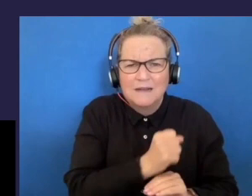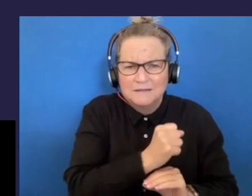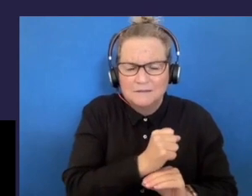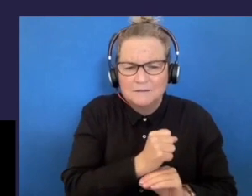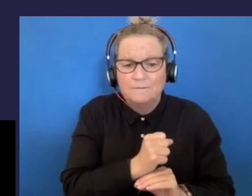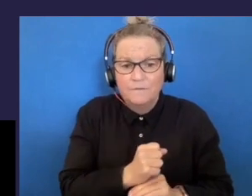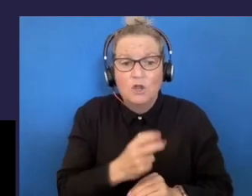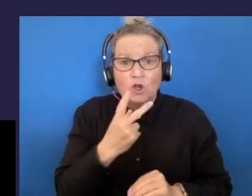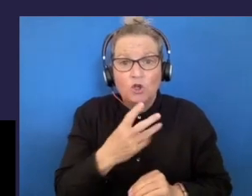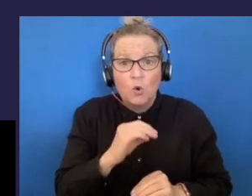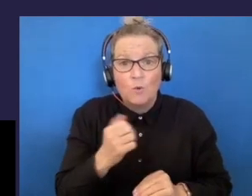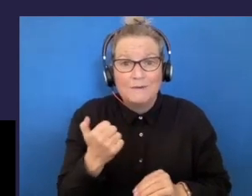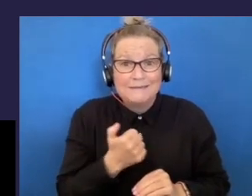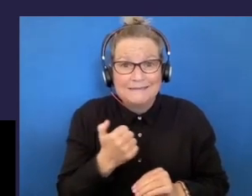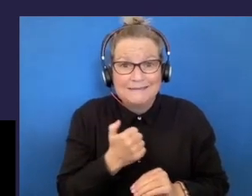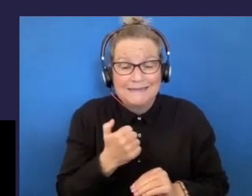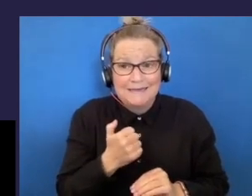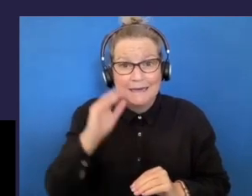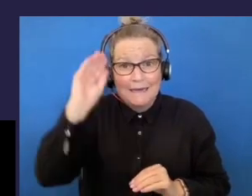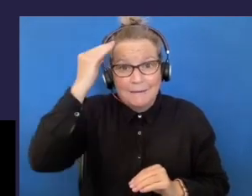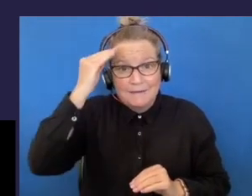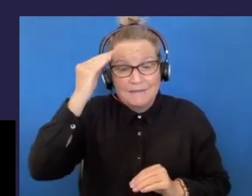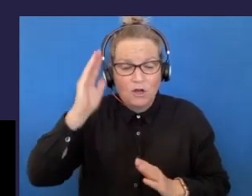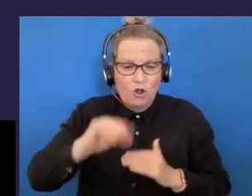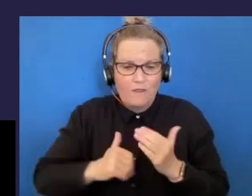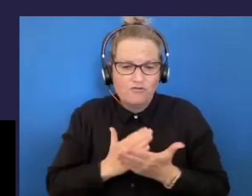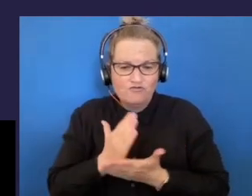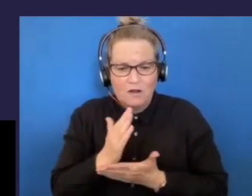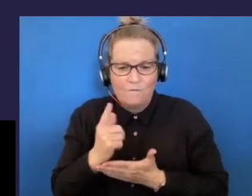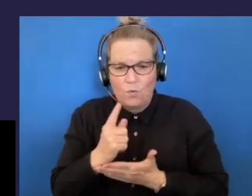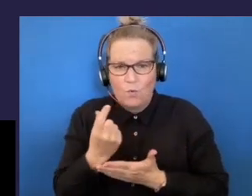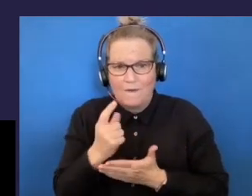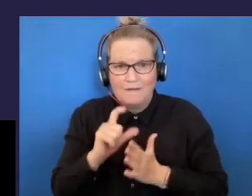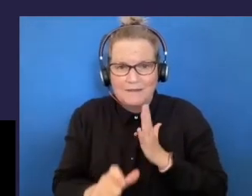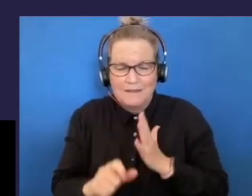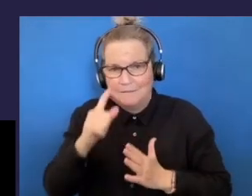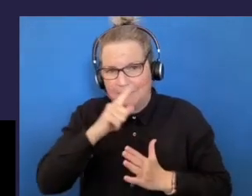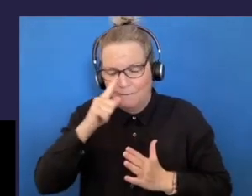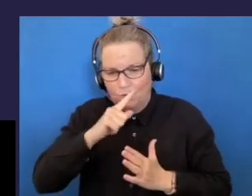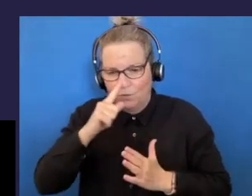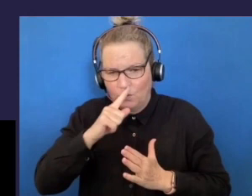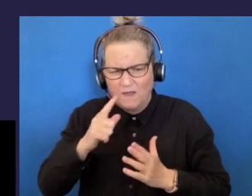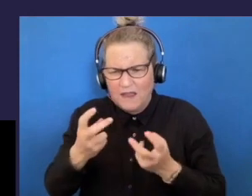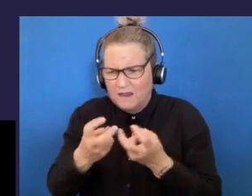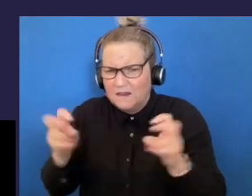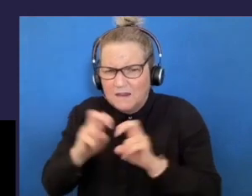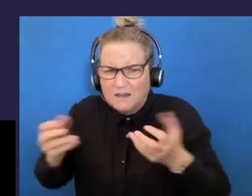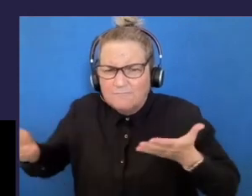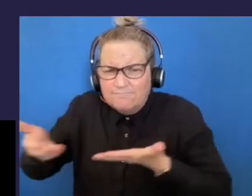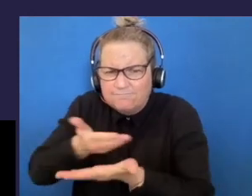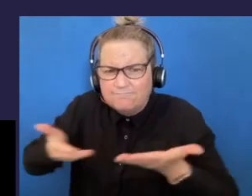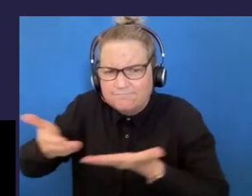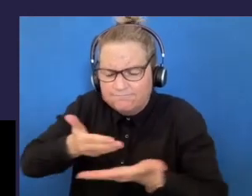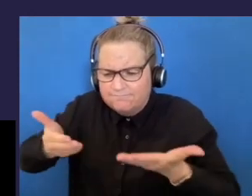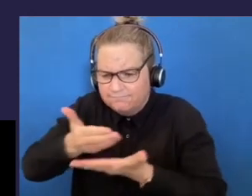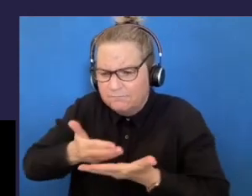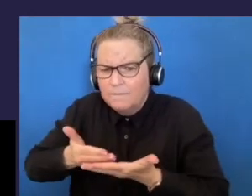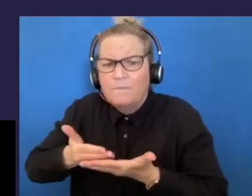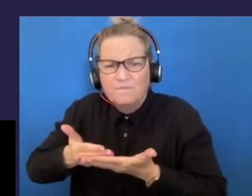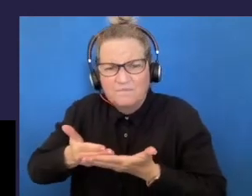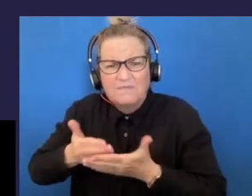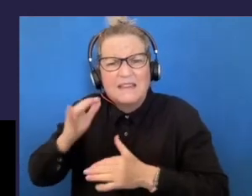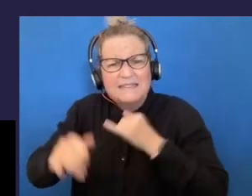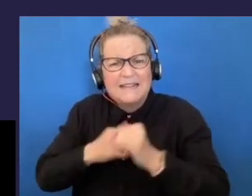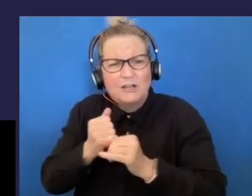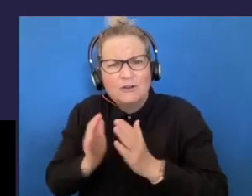2016, the Committee on the Rights of Persons with Disability convened to produce the most recent international advancement relating